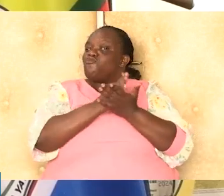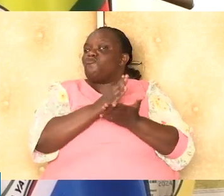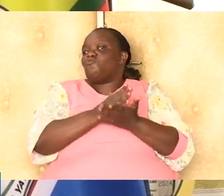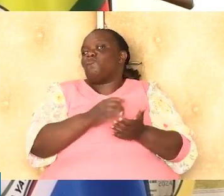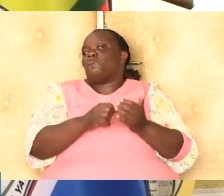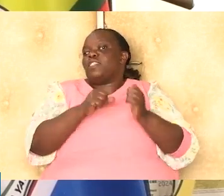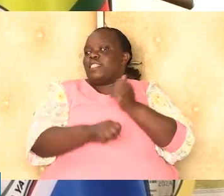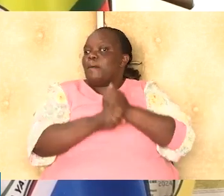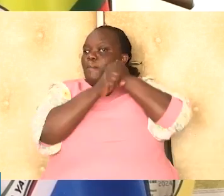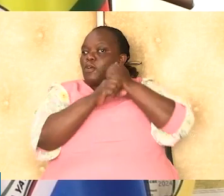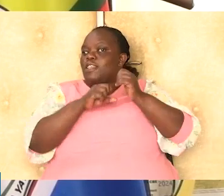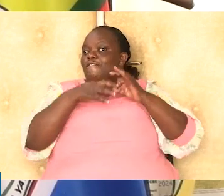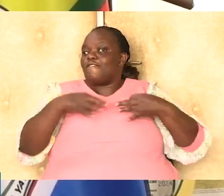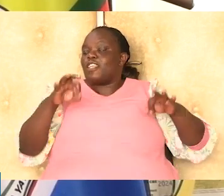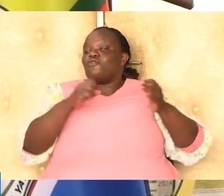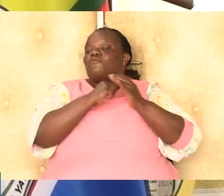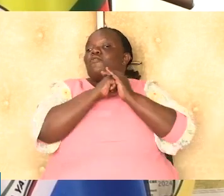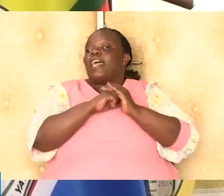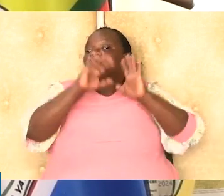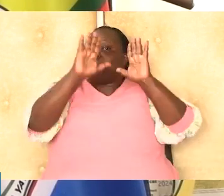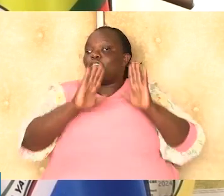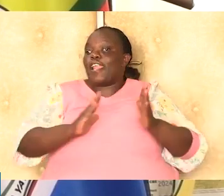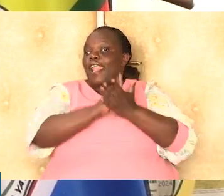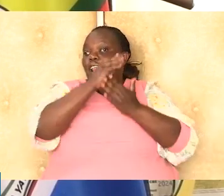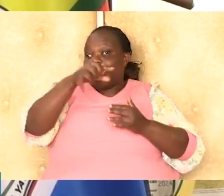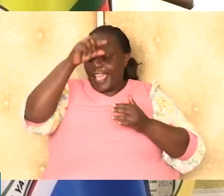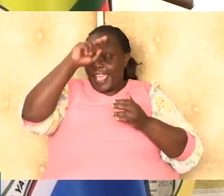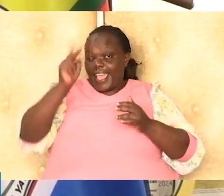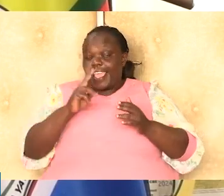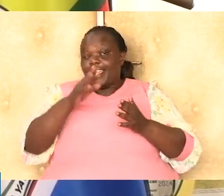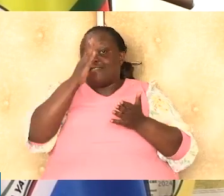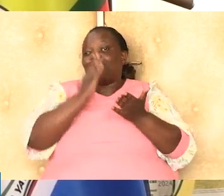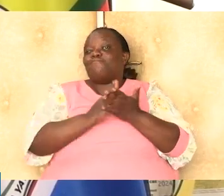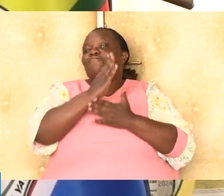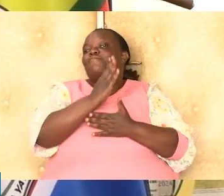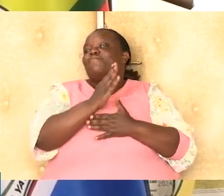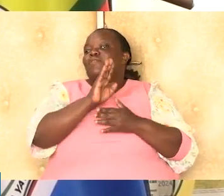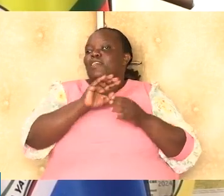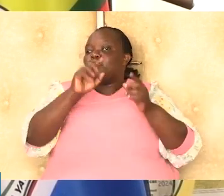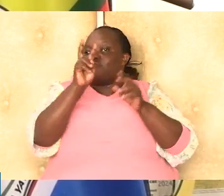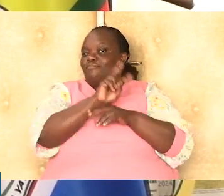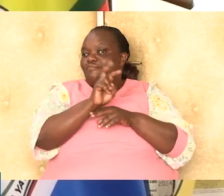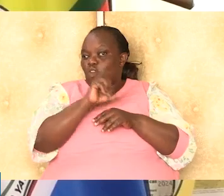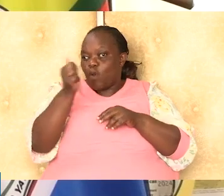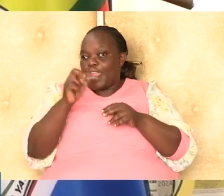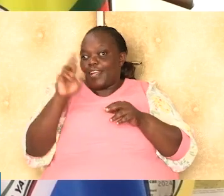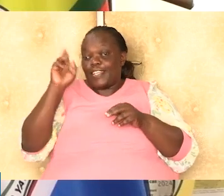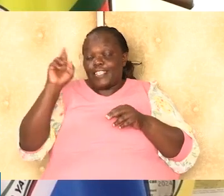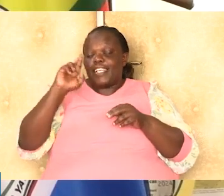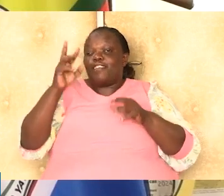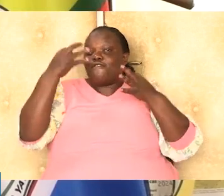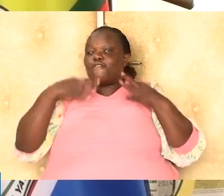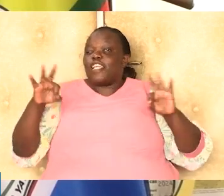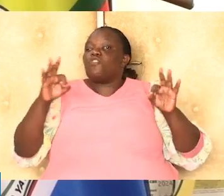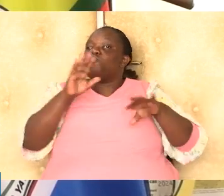support for freedom of worship as a fundamental right. Kenya's policies and practices are rooted in the understanding that religious freedom is vital for